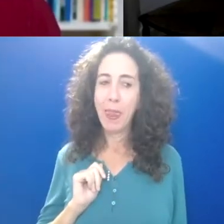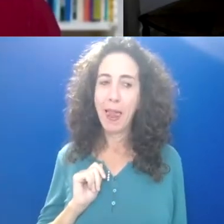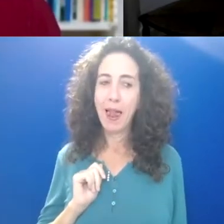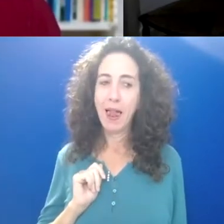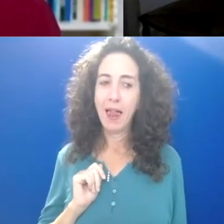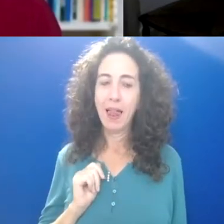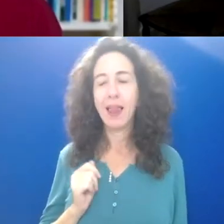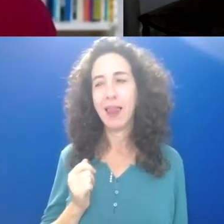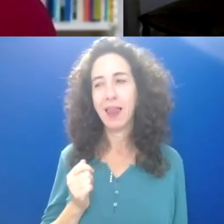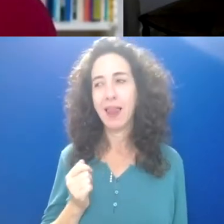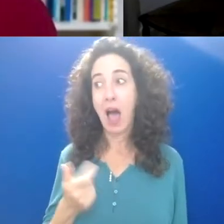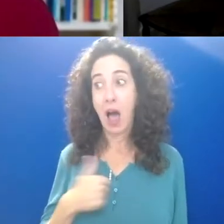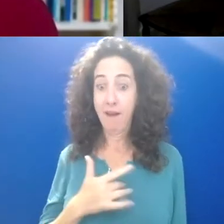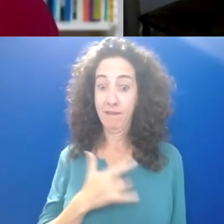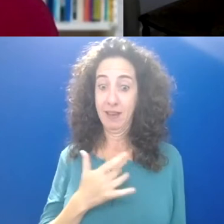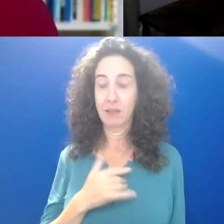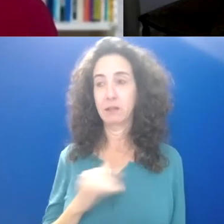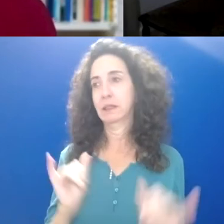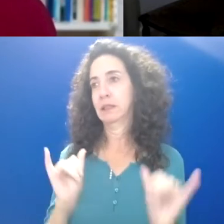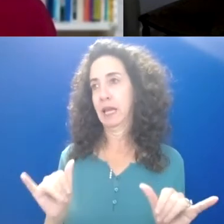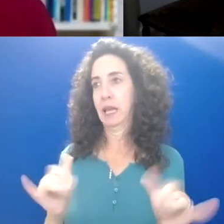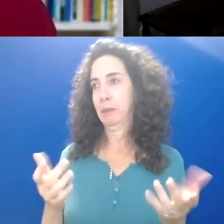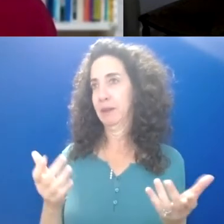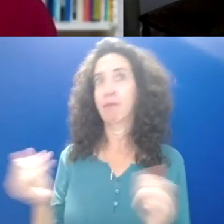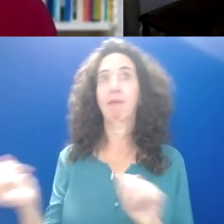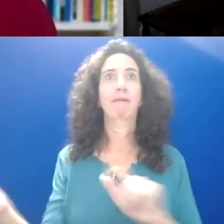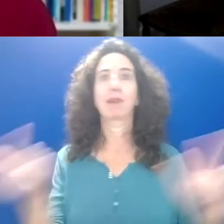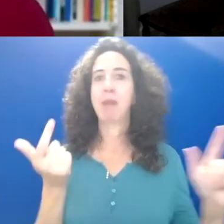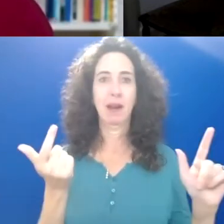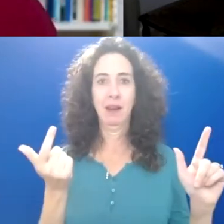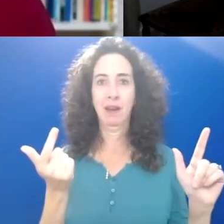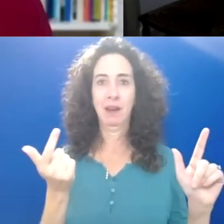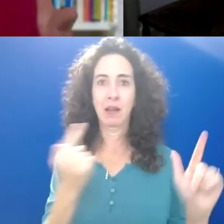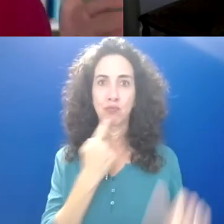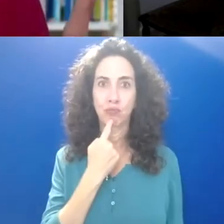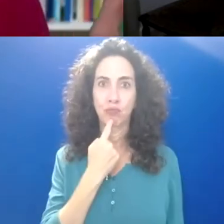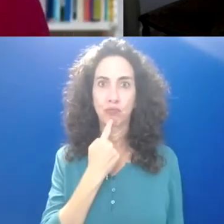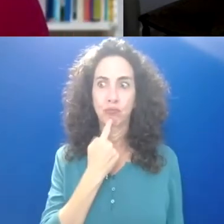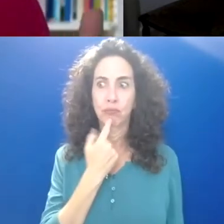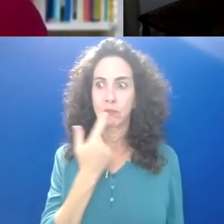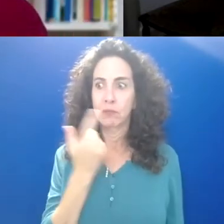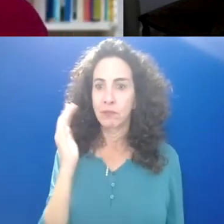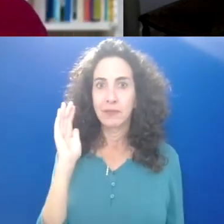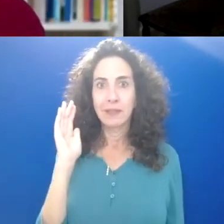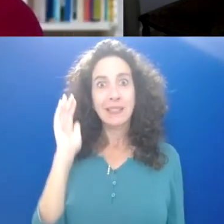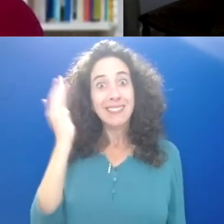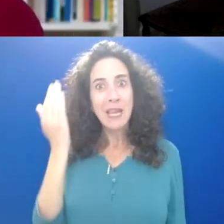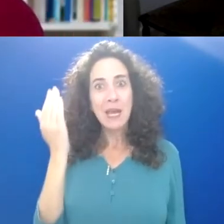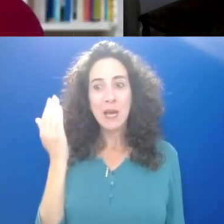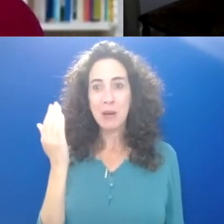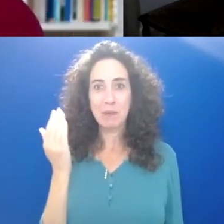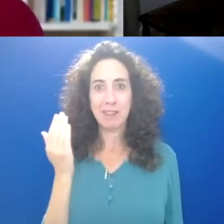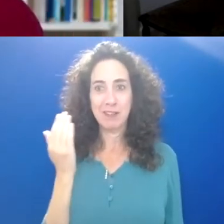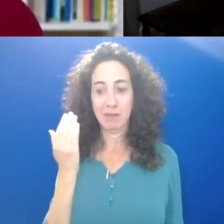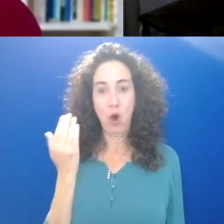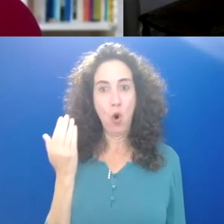everybody else is now, uh, sort of dismayed by the idea that, uh, it felt like we were just on the verge of being able to do more and